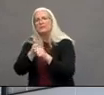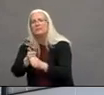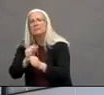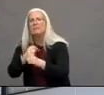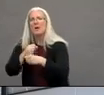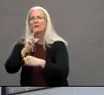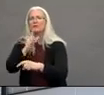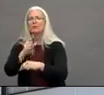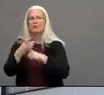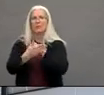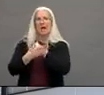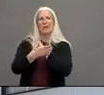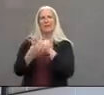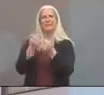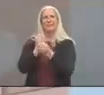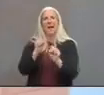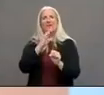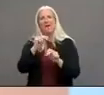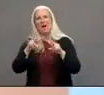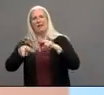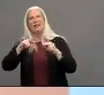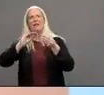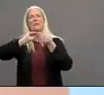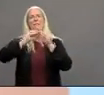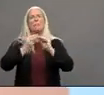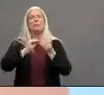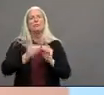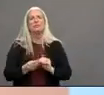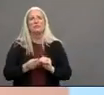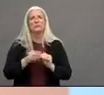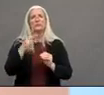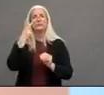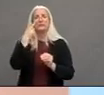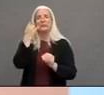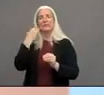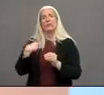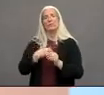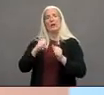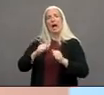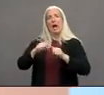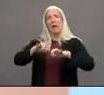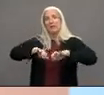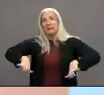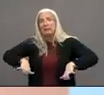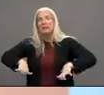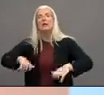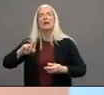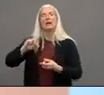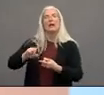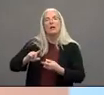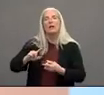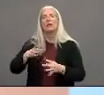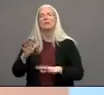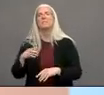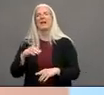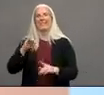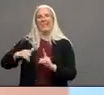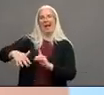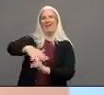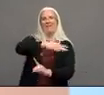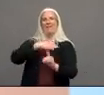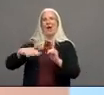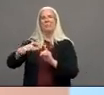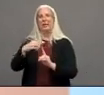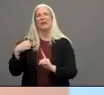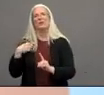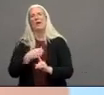of our current orders to shelter in place and so around contact tracing is a key area that the public health department has a priority to really